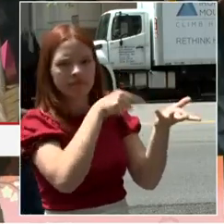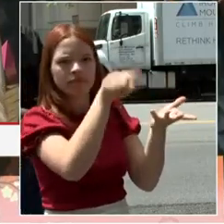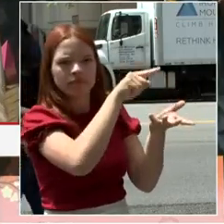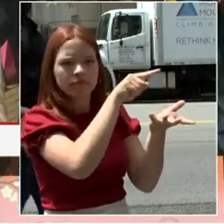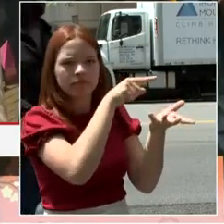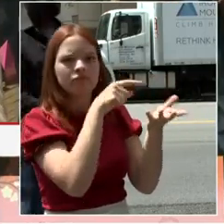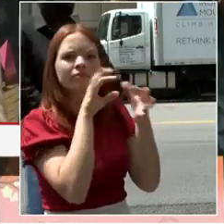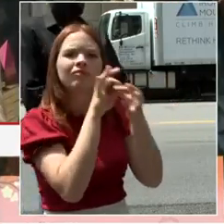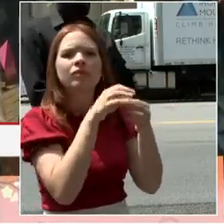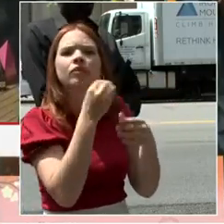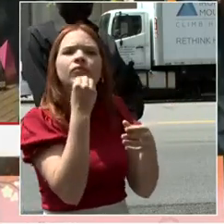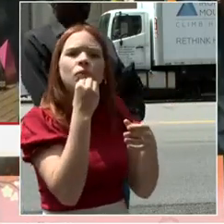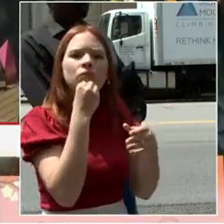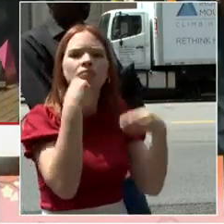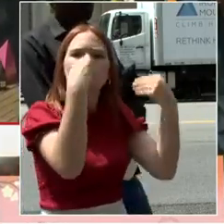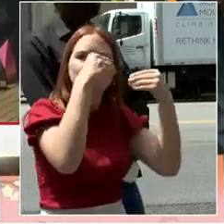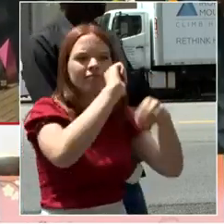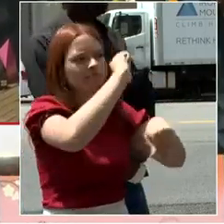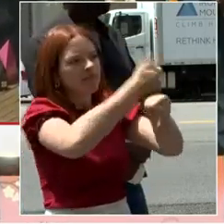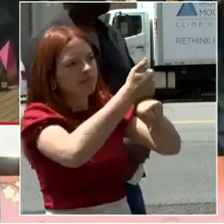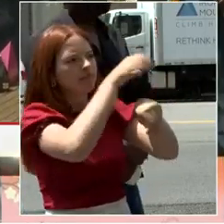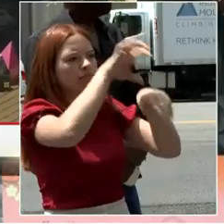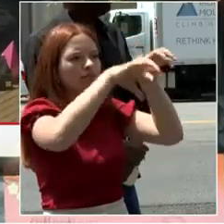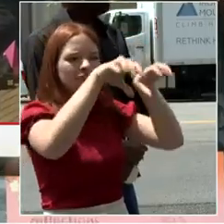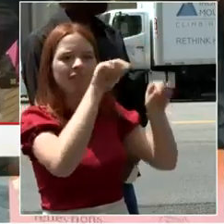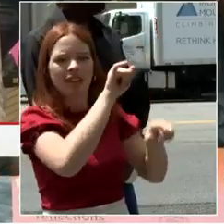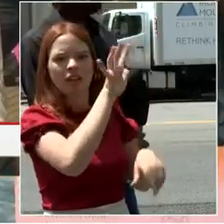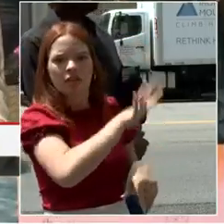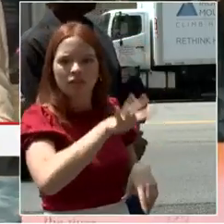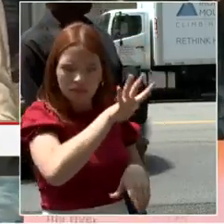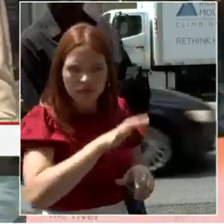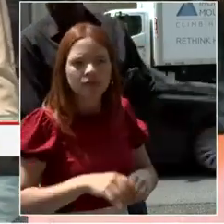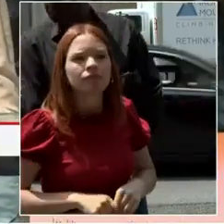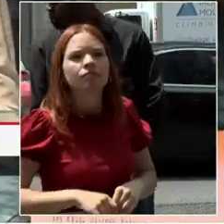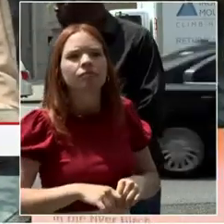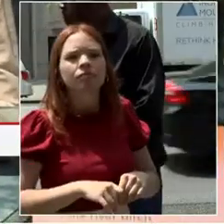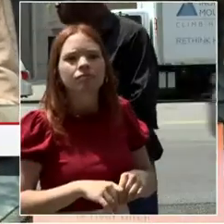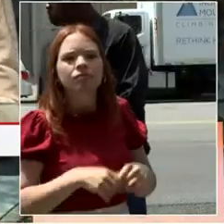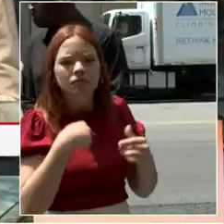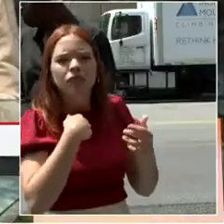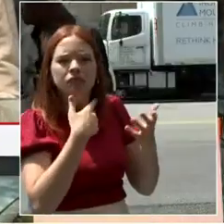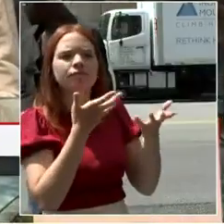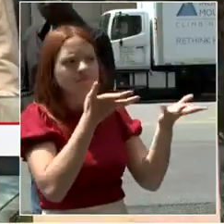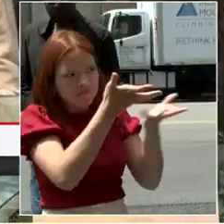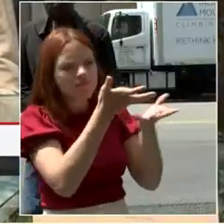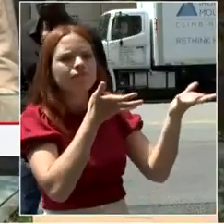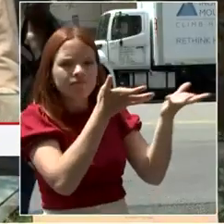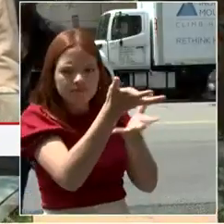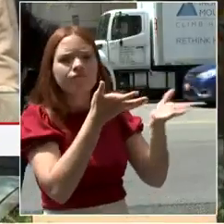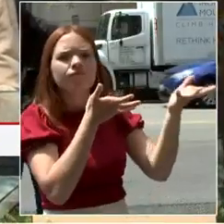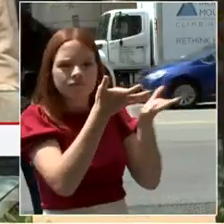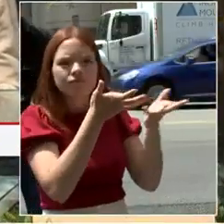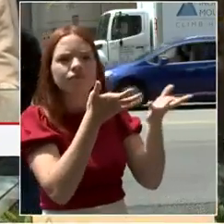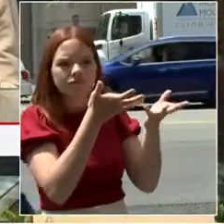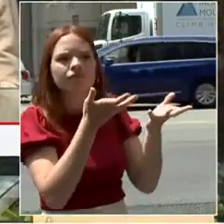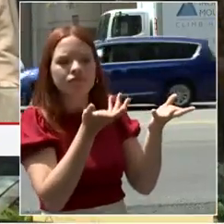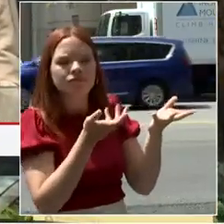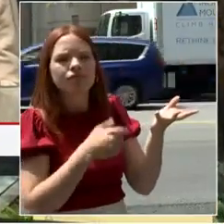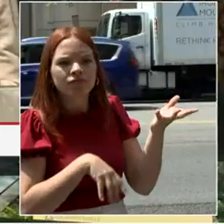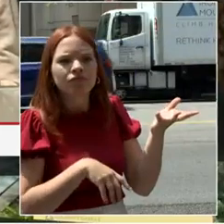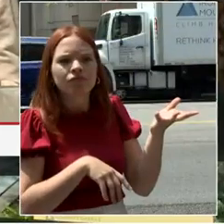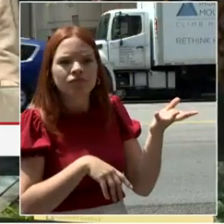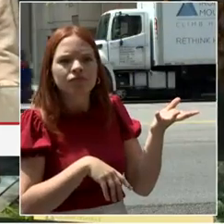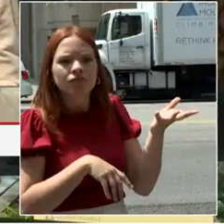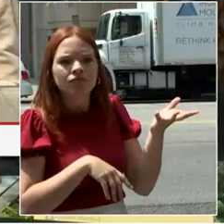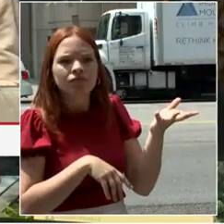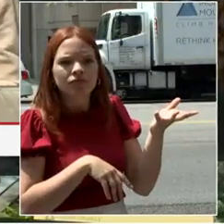something as near and dear to Councilmember McDuffie's heart, and it is now finally ready. All right. I spent like I've driven down